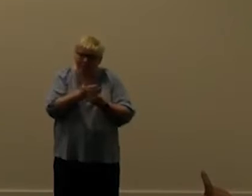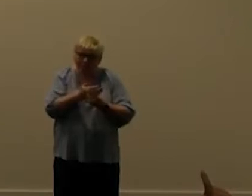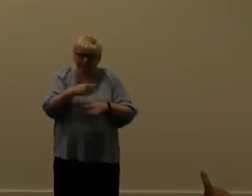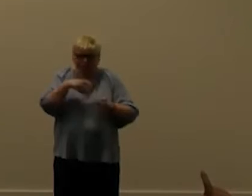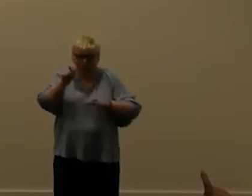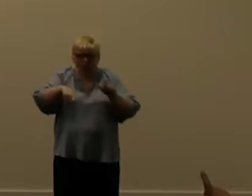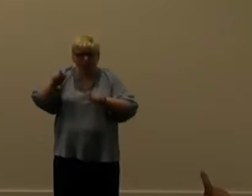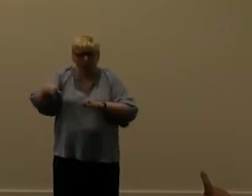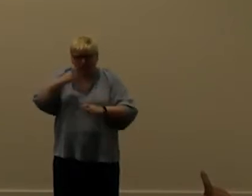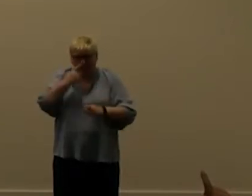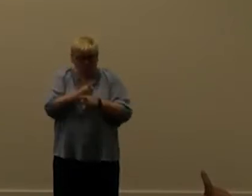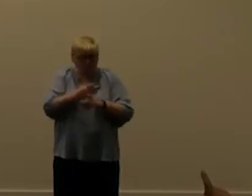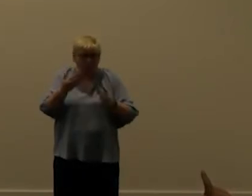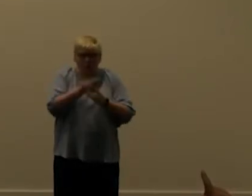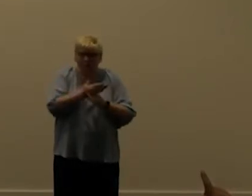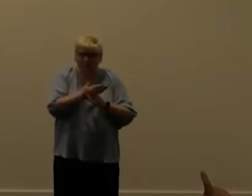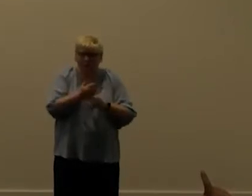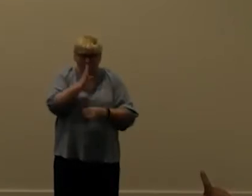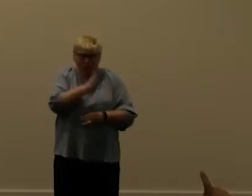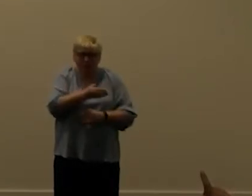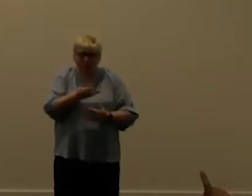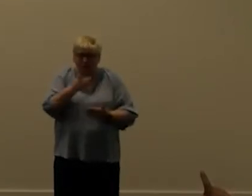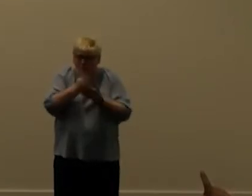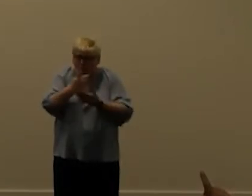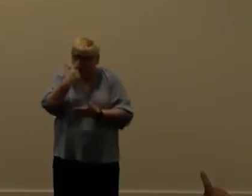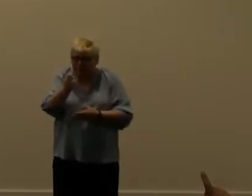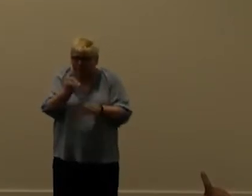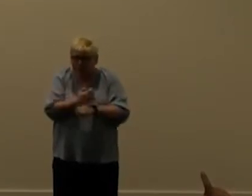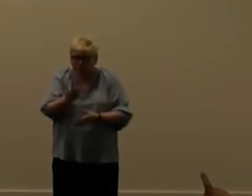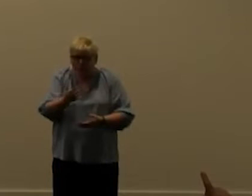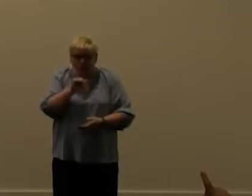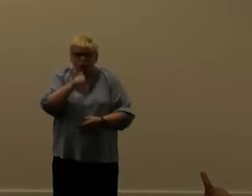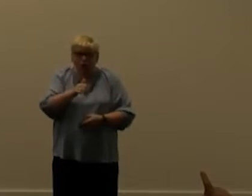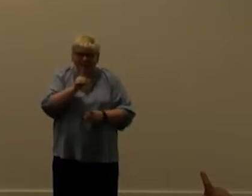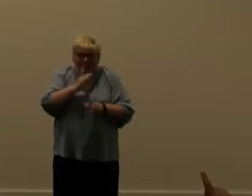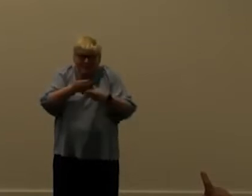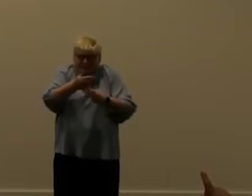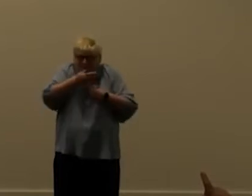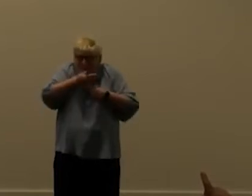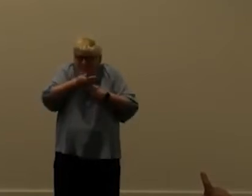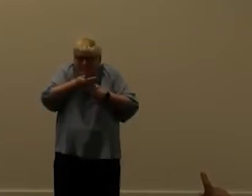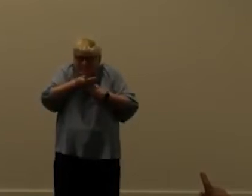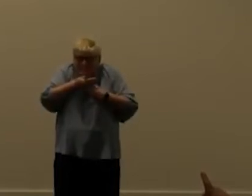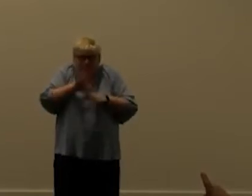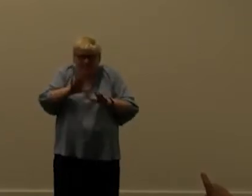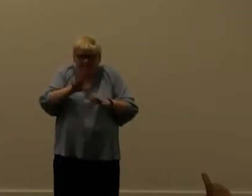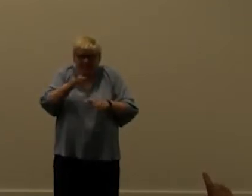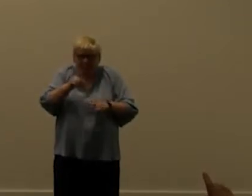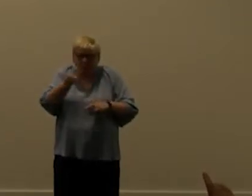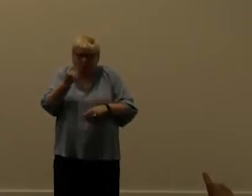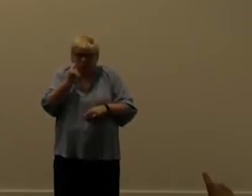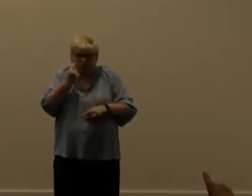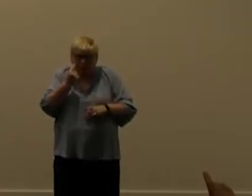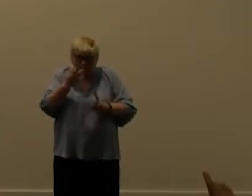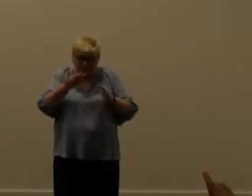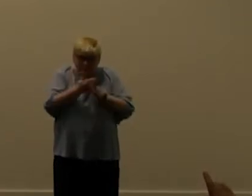have customers that that talk to them daily more or less so you can do that it's it's not they're not secret in any way so so try try to get